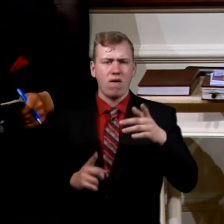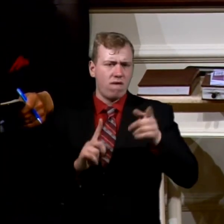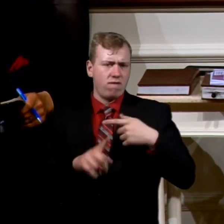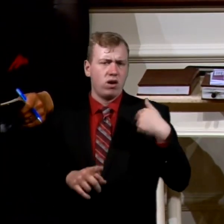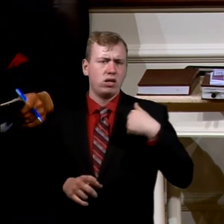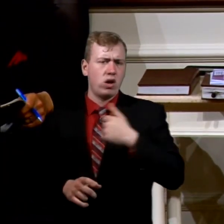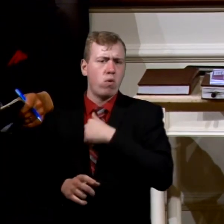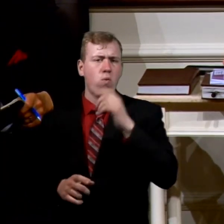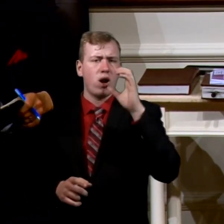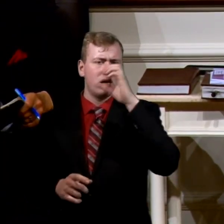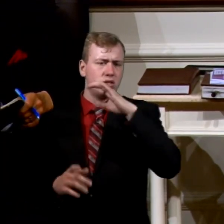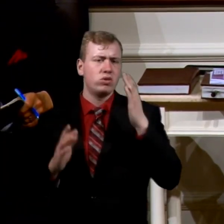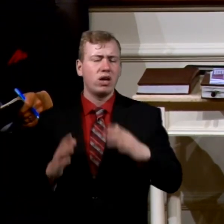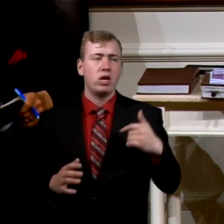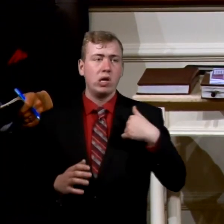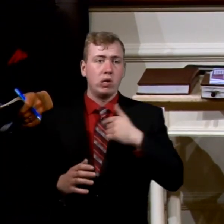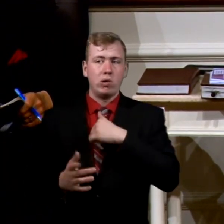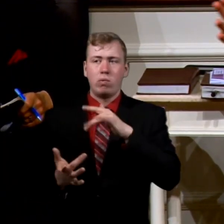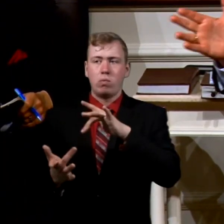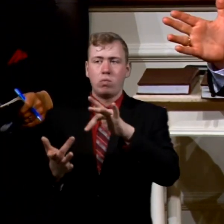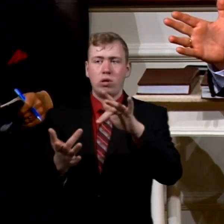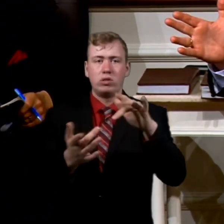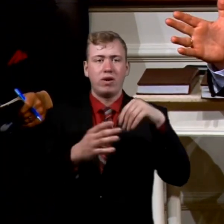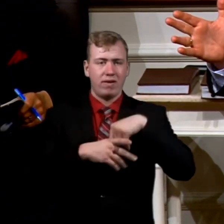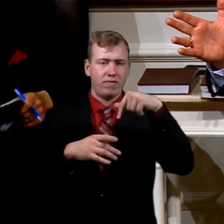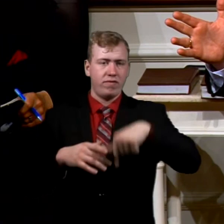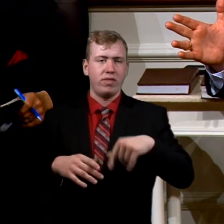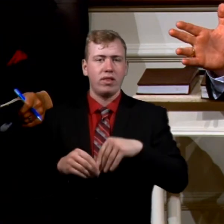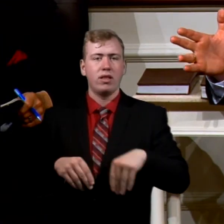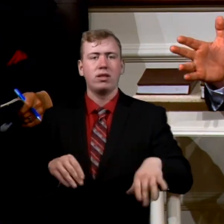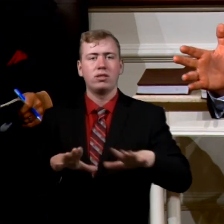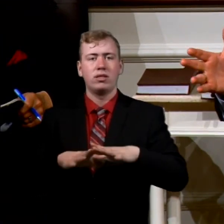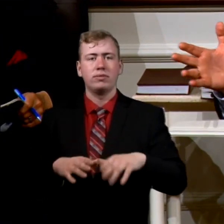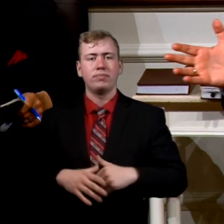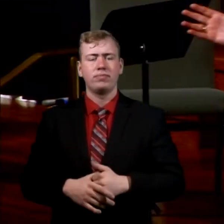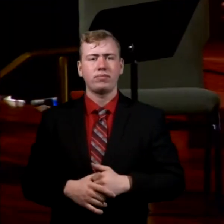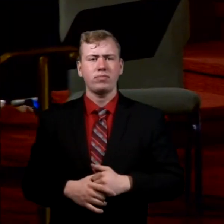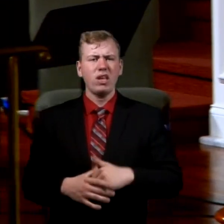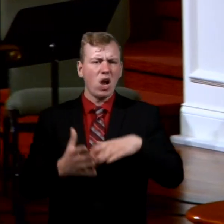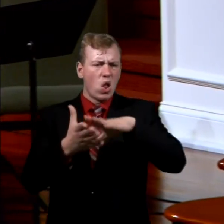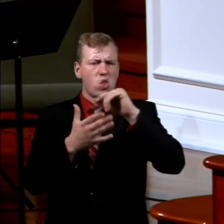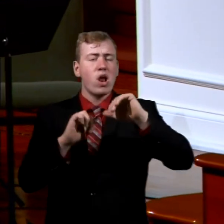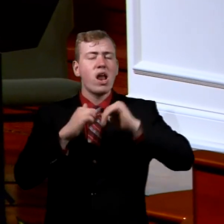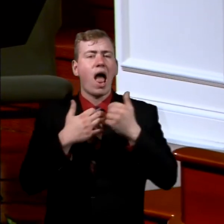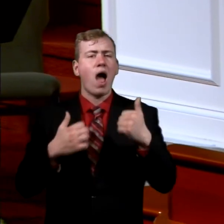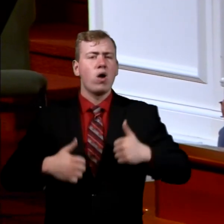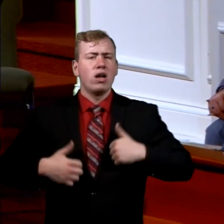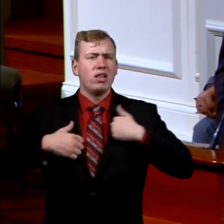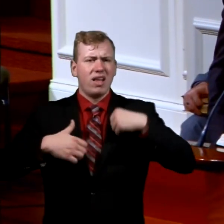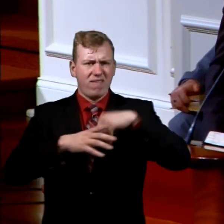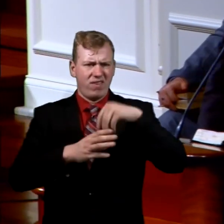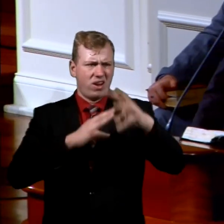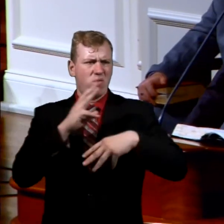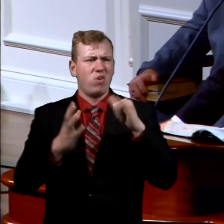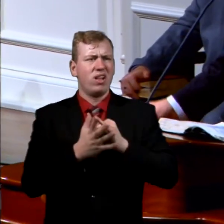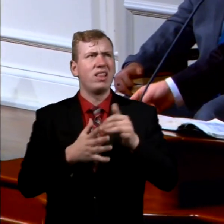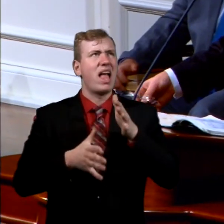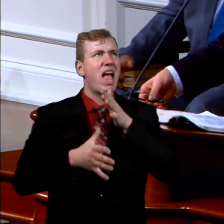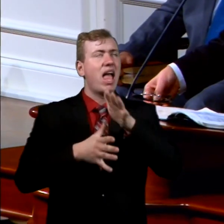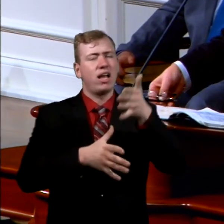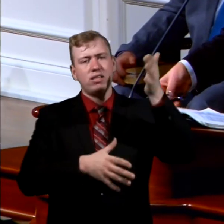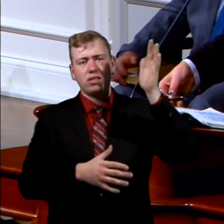strangers, you're sojourners in this land. Learning how to live in a world that hates God.